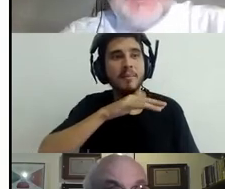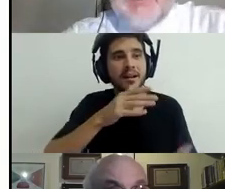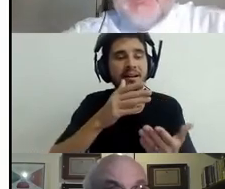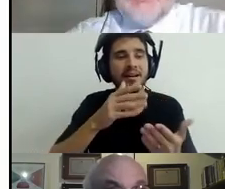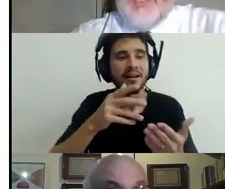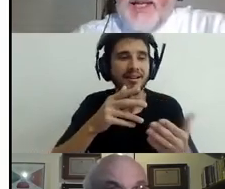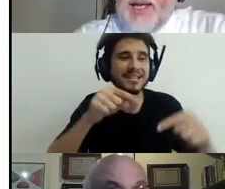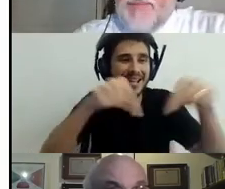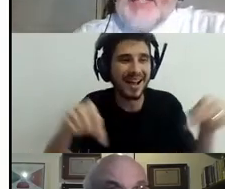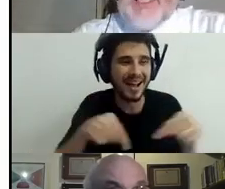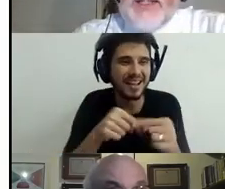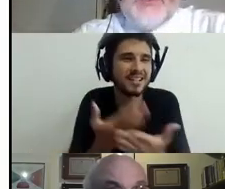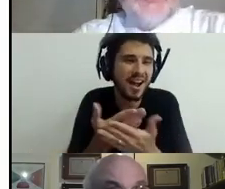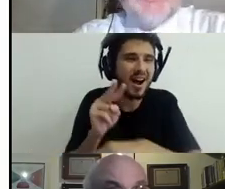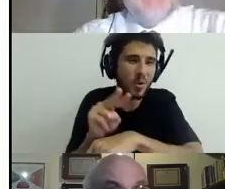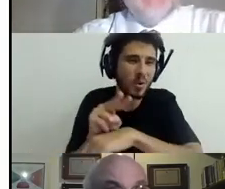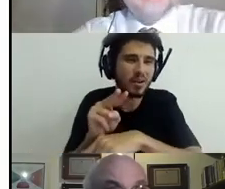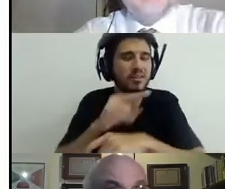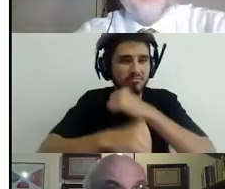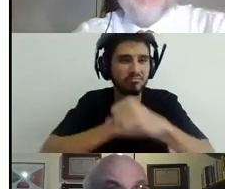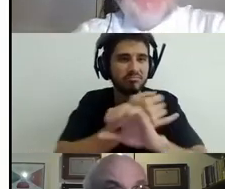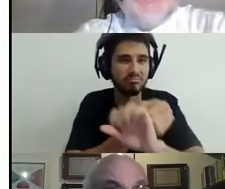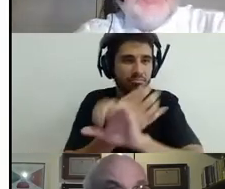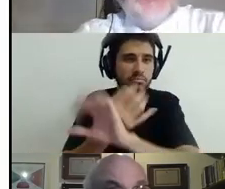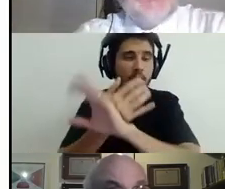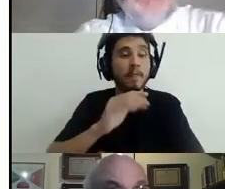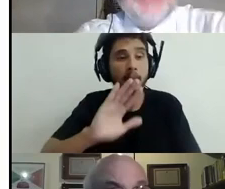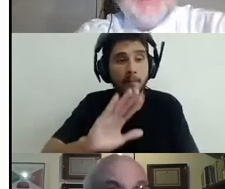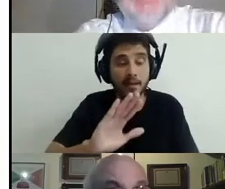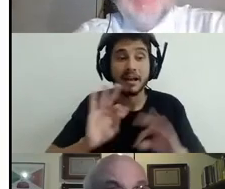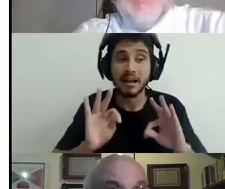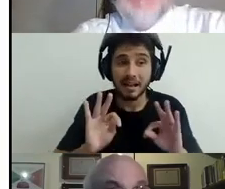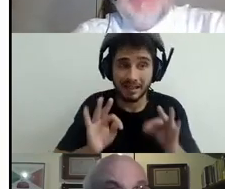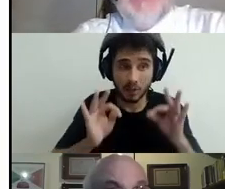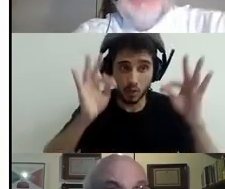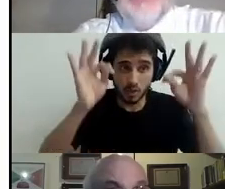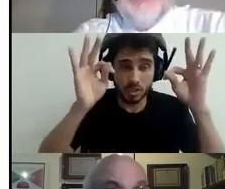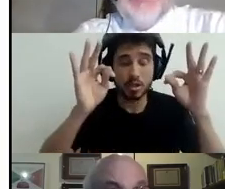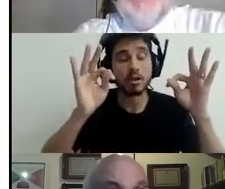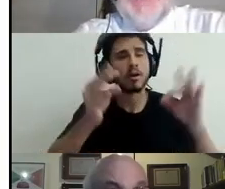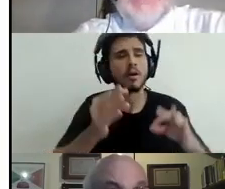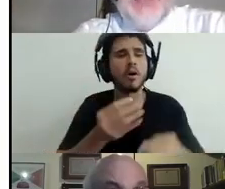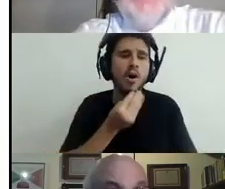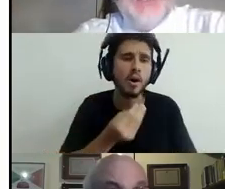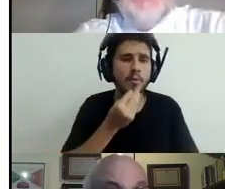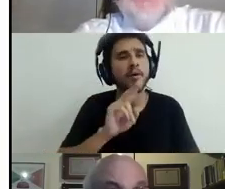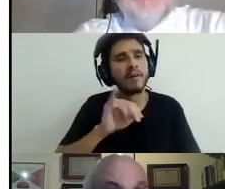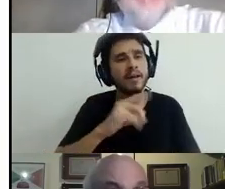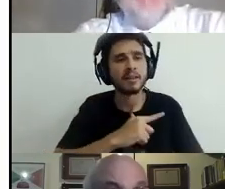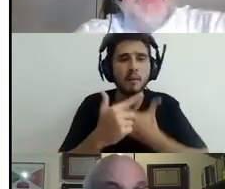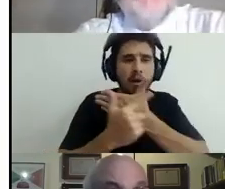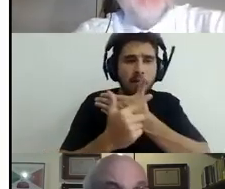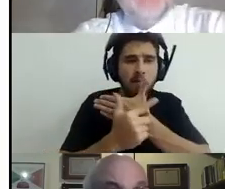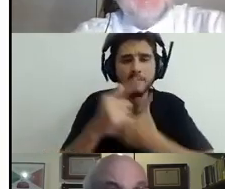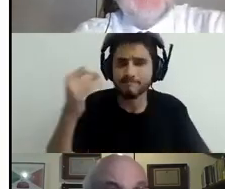technology, but technology will certainly play a very important part. And we have to